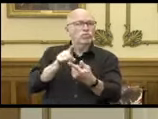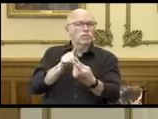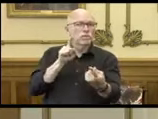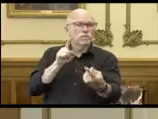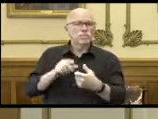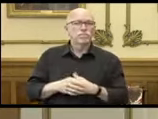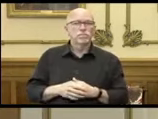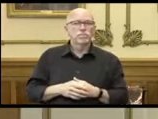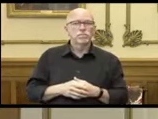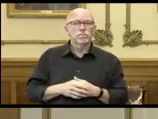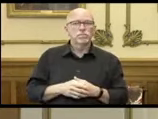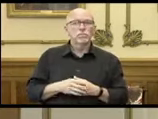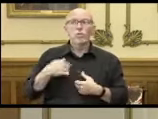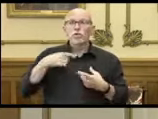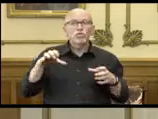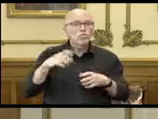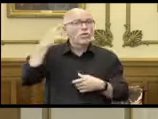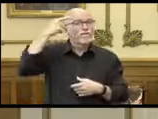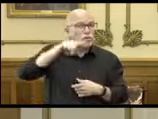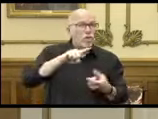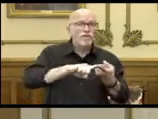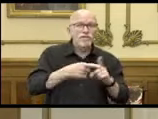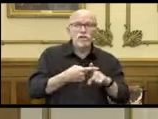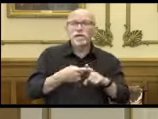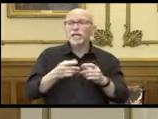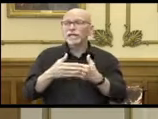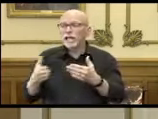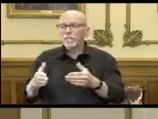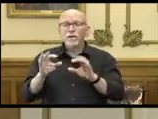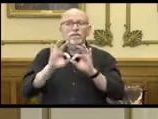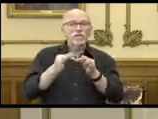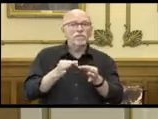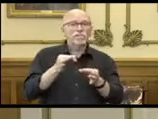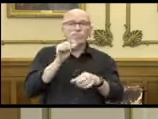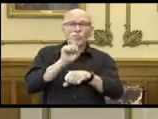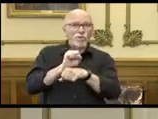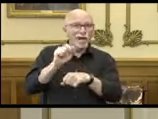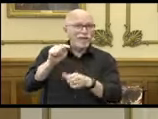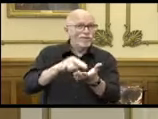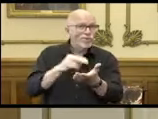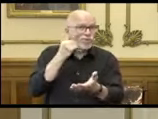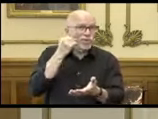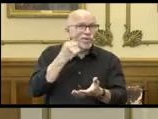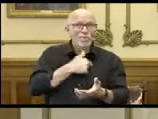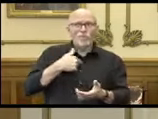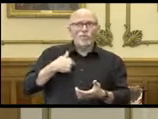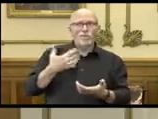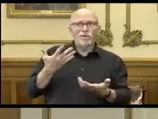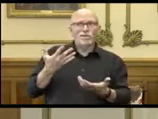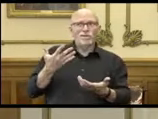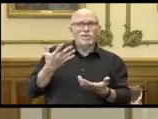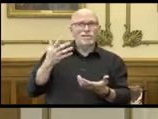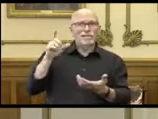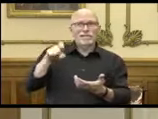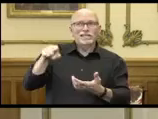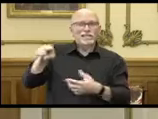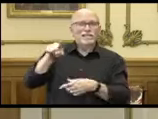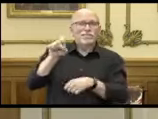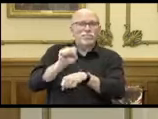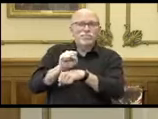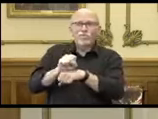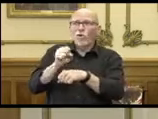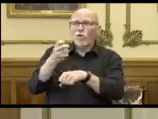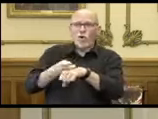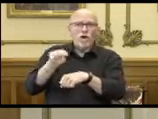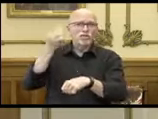It's for our friends neighbors and family who reside and work in these facilities that we as a state are working as hard and as